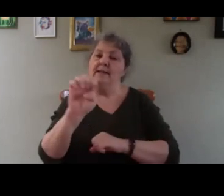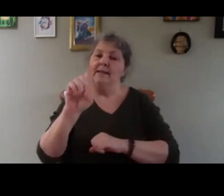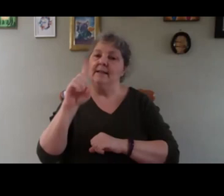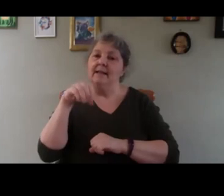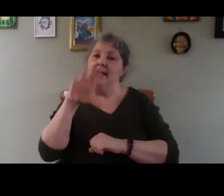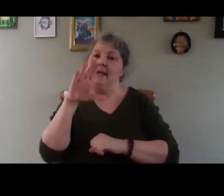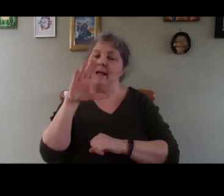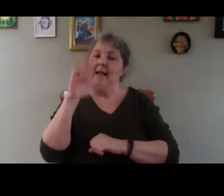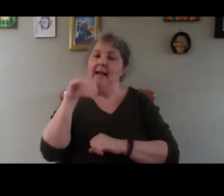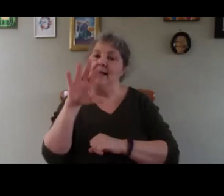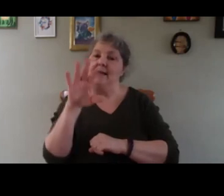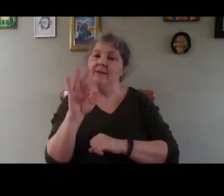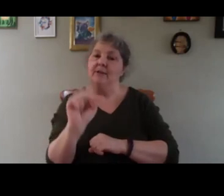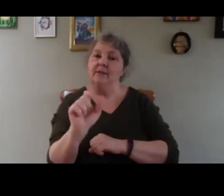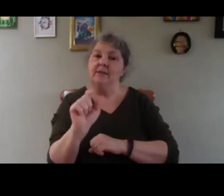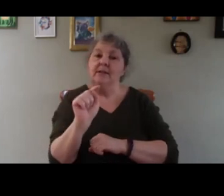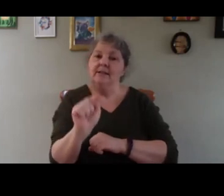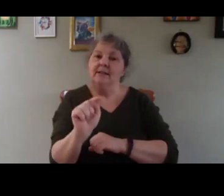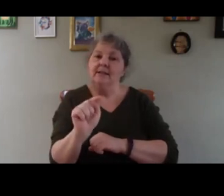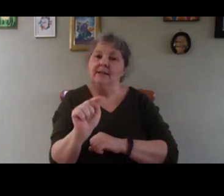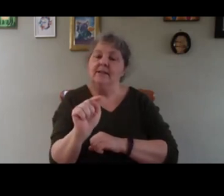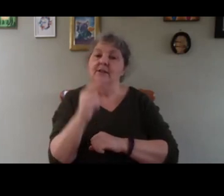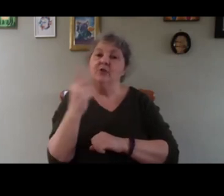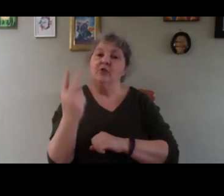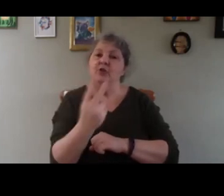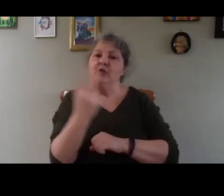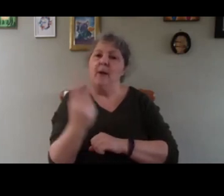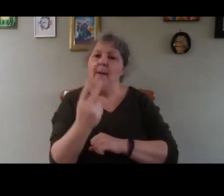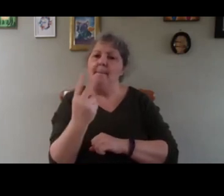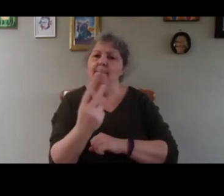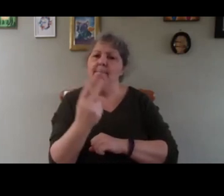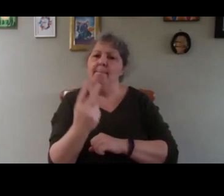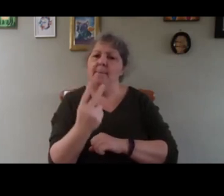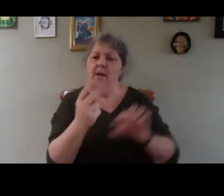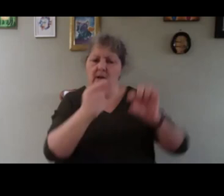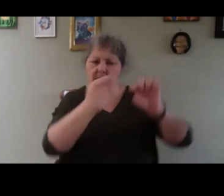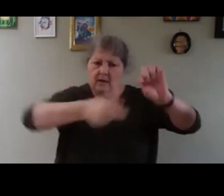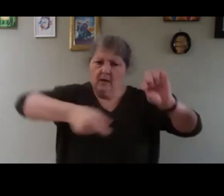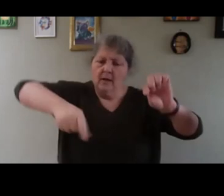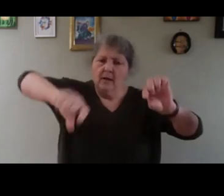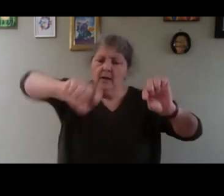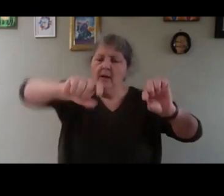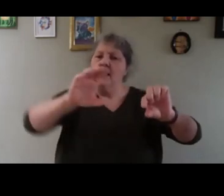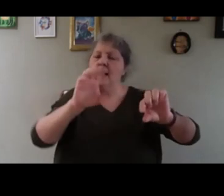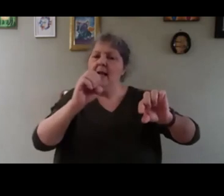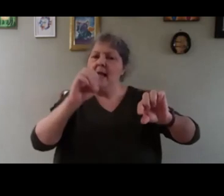so this is the bubble insulation wrap, this is the cable, and